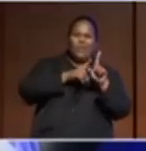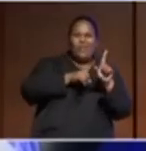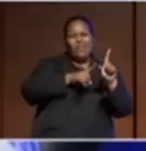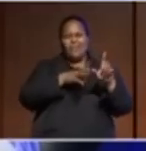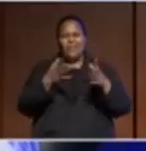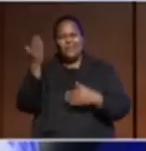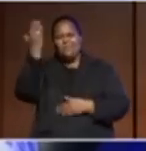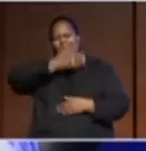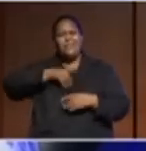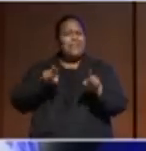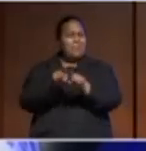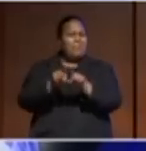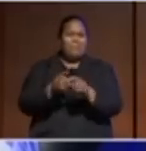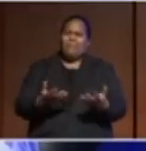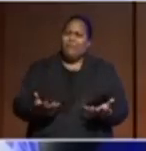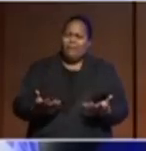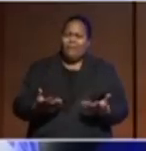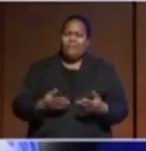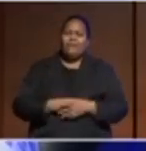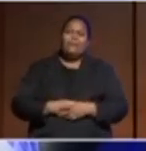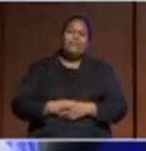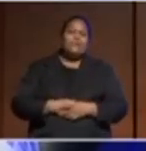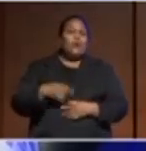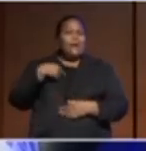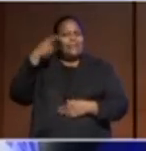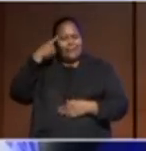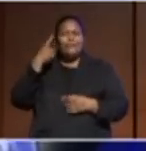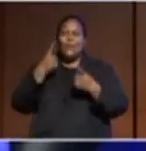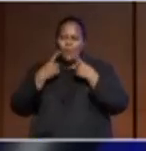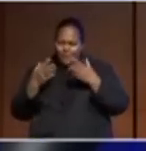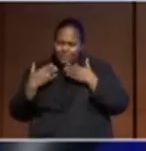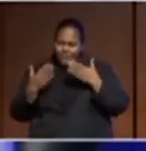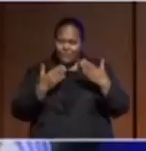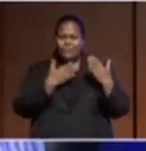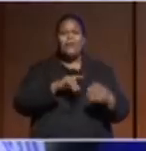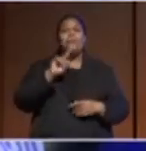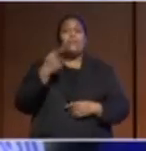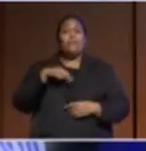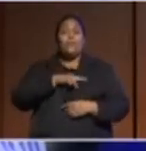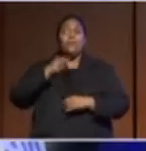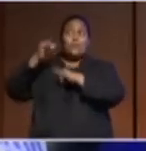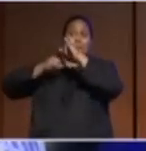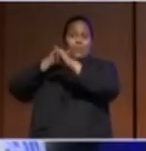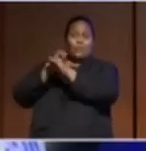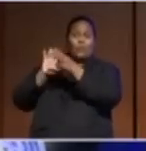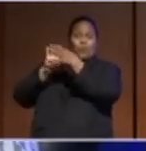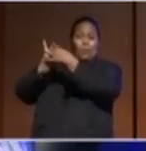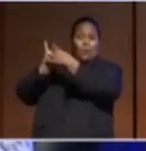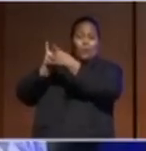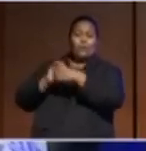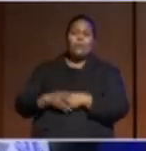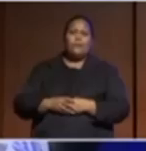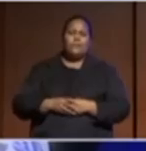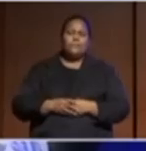said, and I think it's fair comment for us in the Pacific, that in terms of international relations, you know,